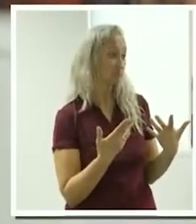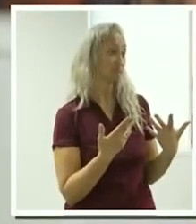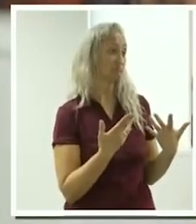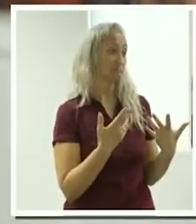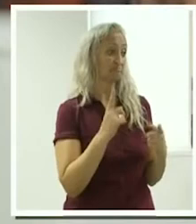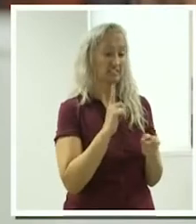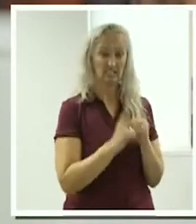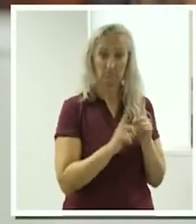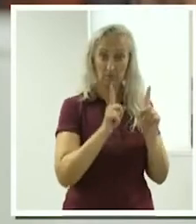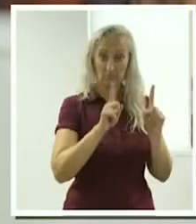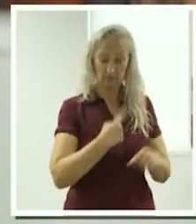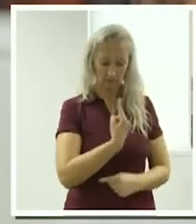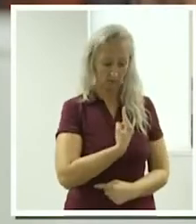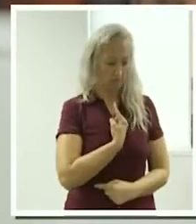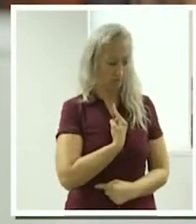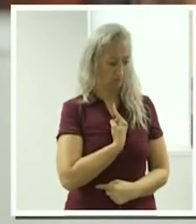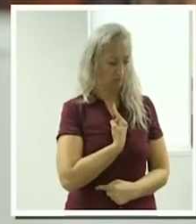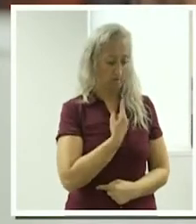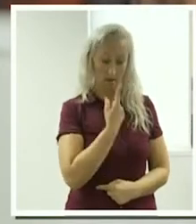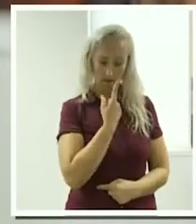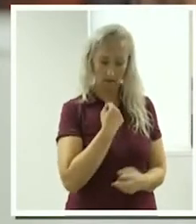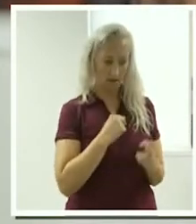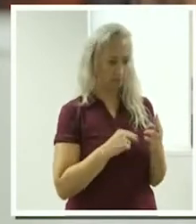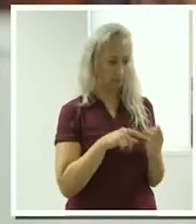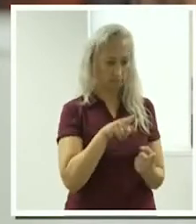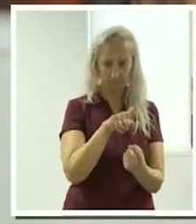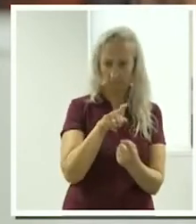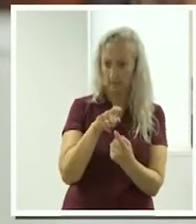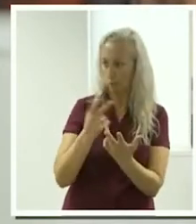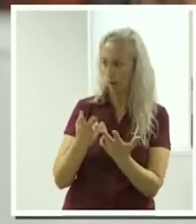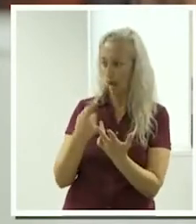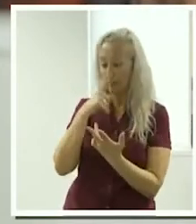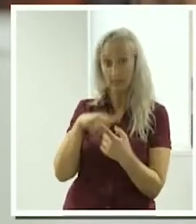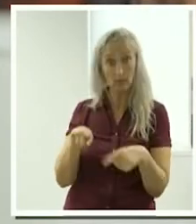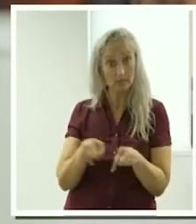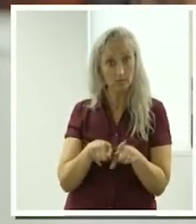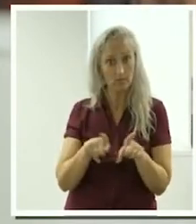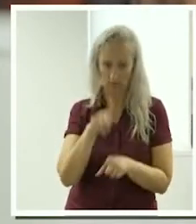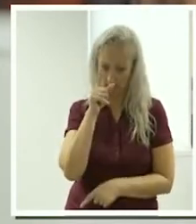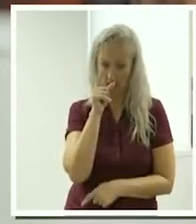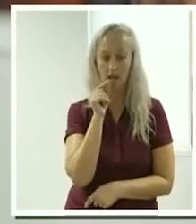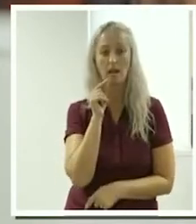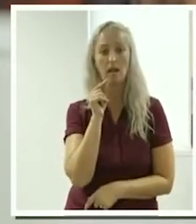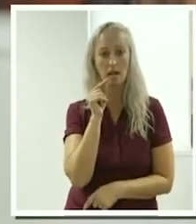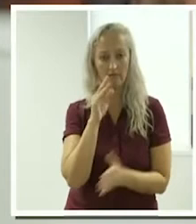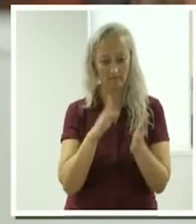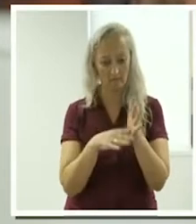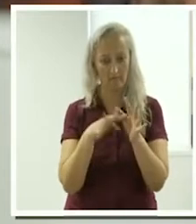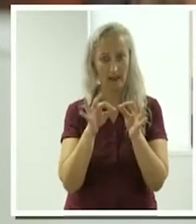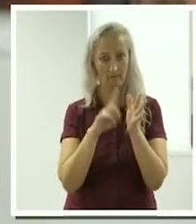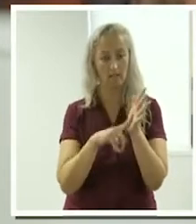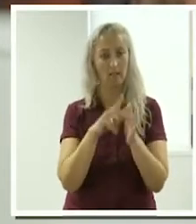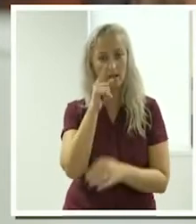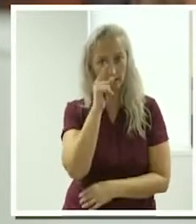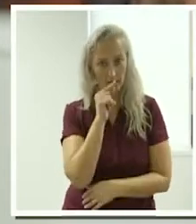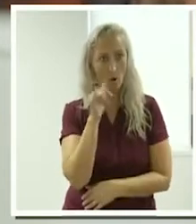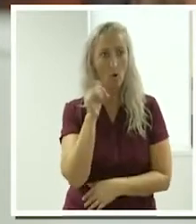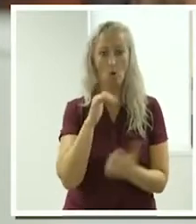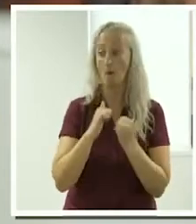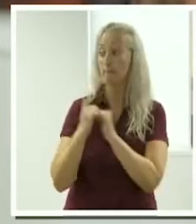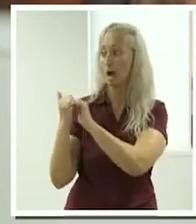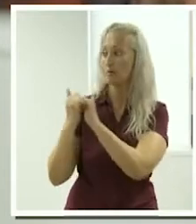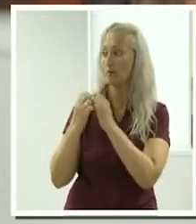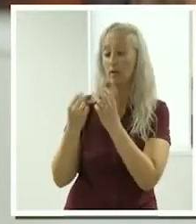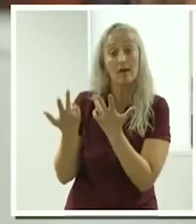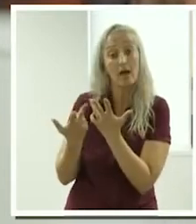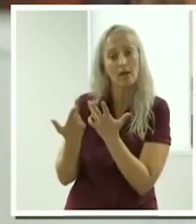proprietors on the Mabel platform from employing some other people or going into partnership with family, friends